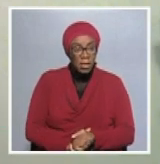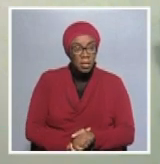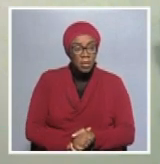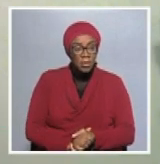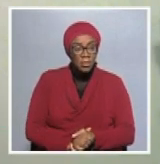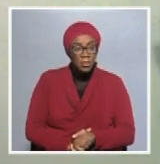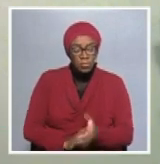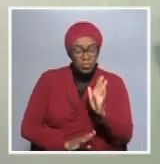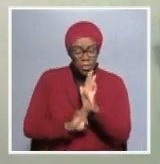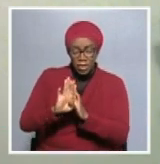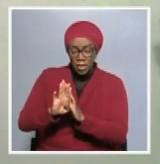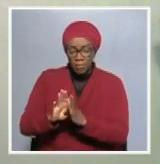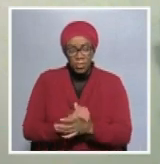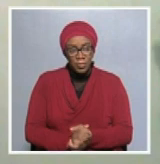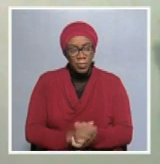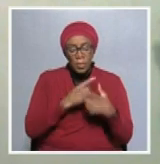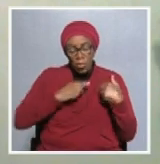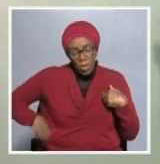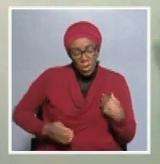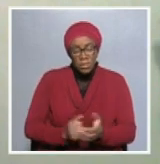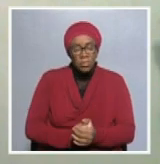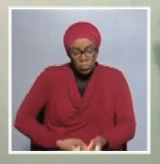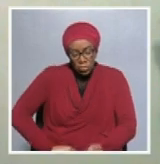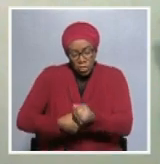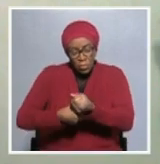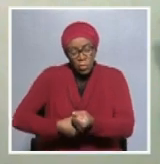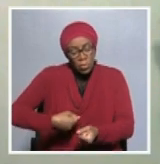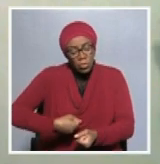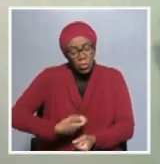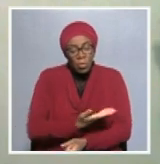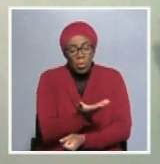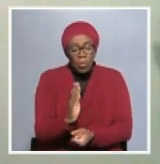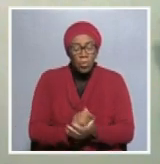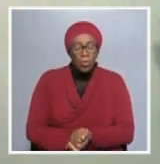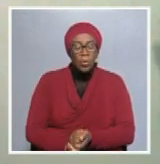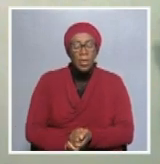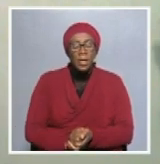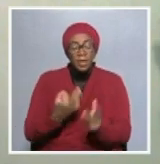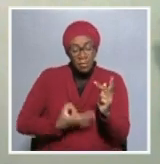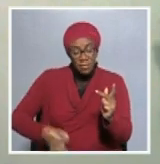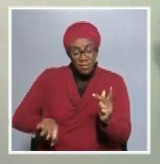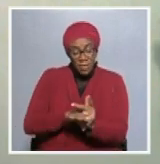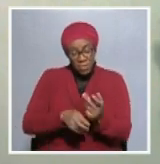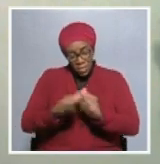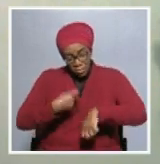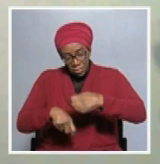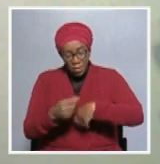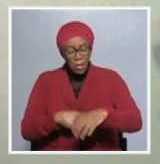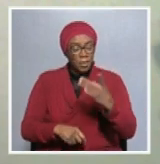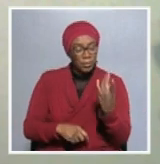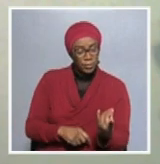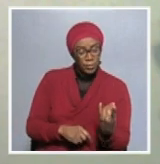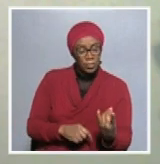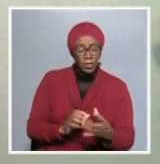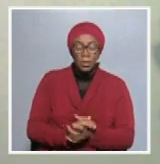we want to save all Namibian producers, regardless of wherever they are. So we have opened up the Katima Middle